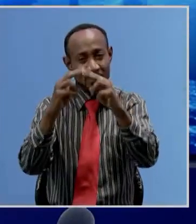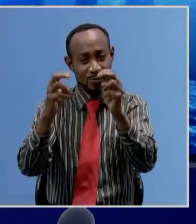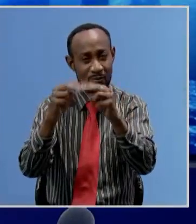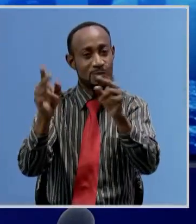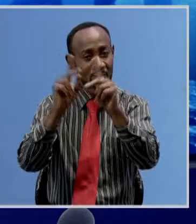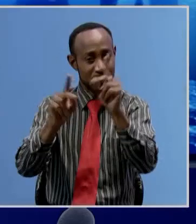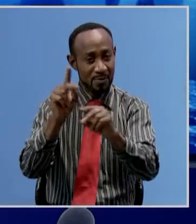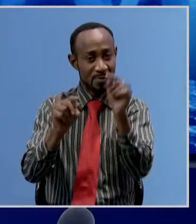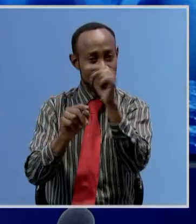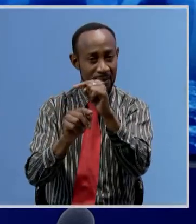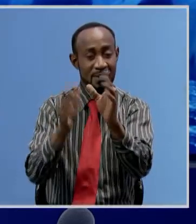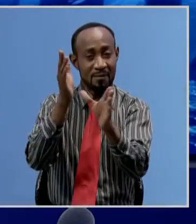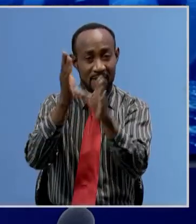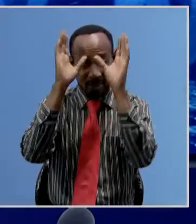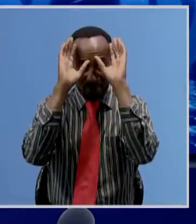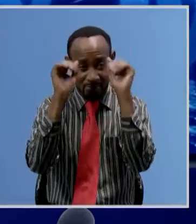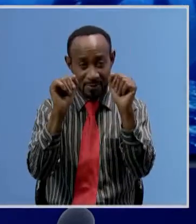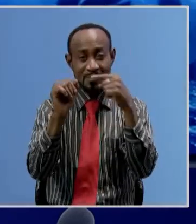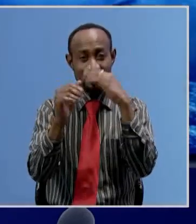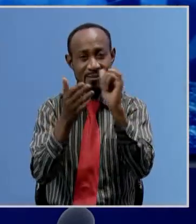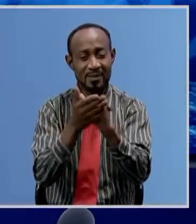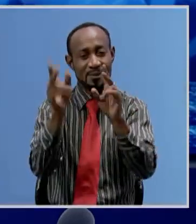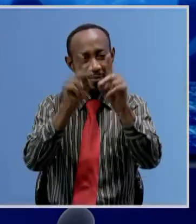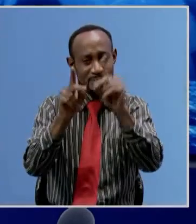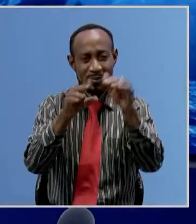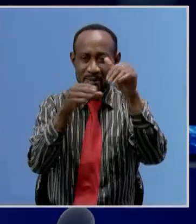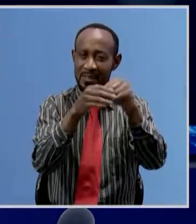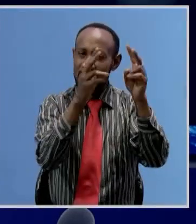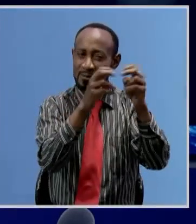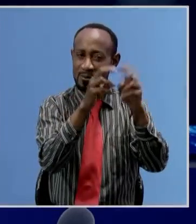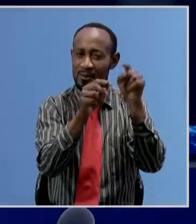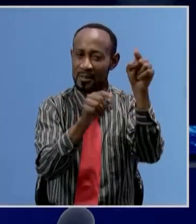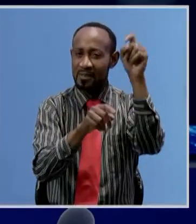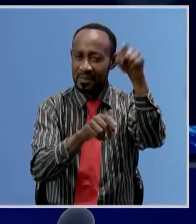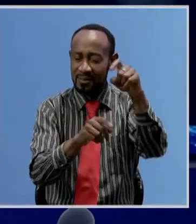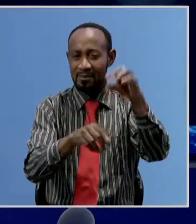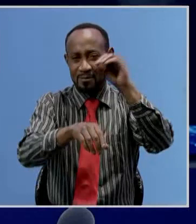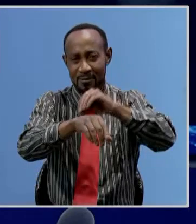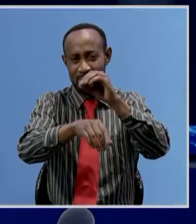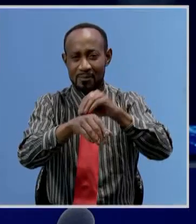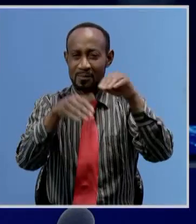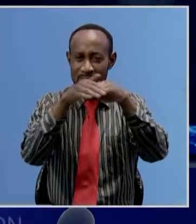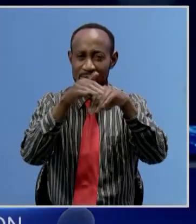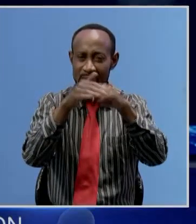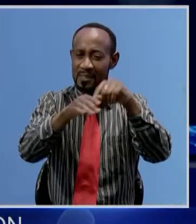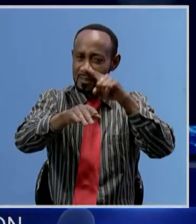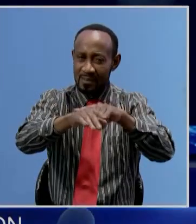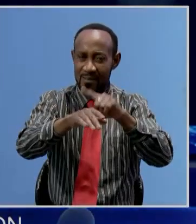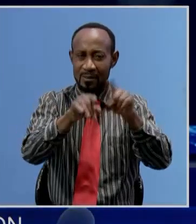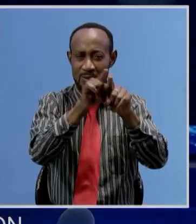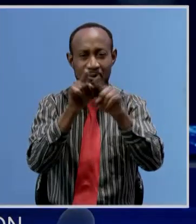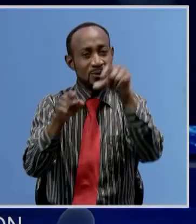mrs naluma nalumango says citizens in rural areas need opportunities to access timely and